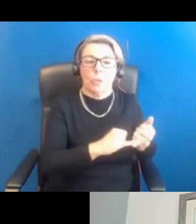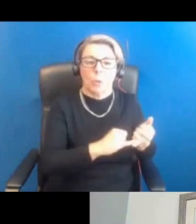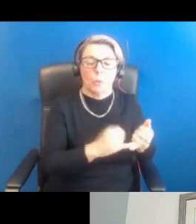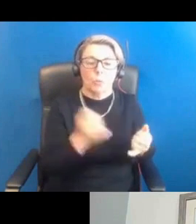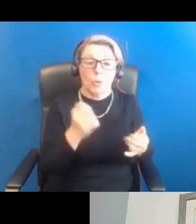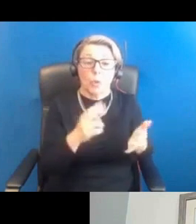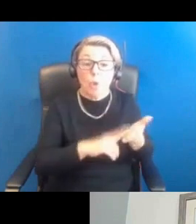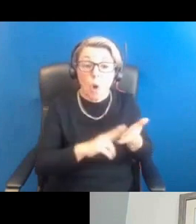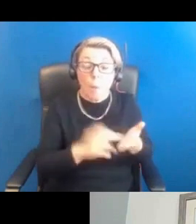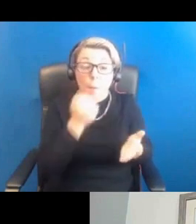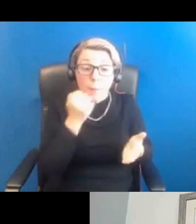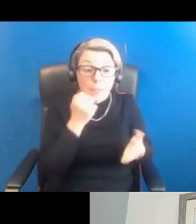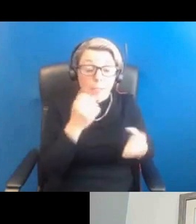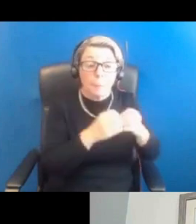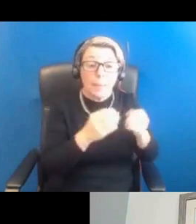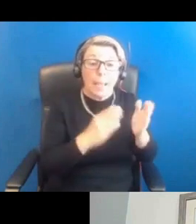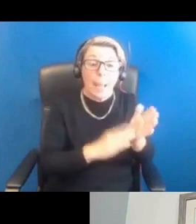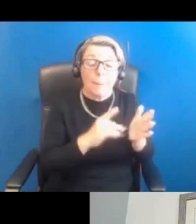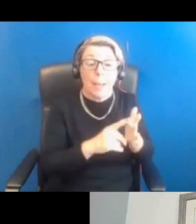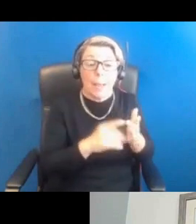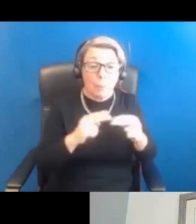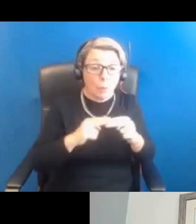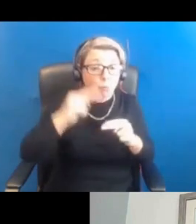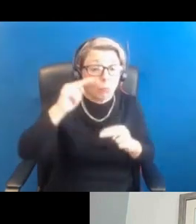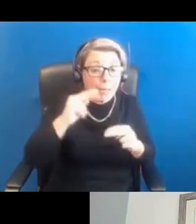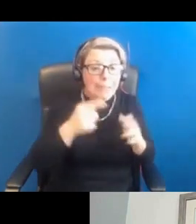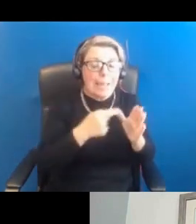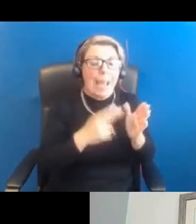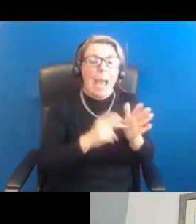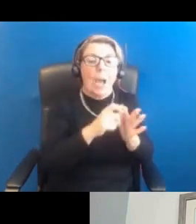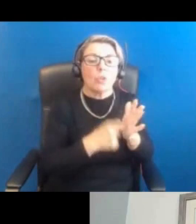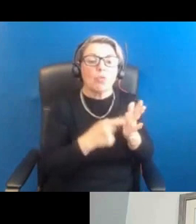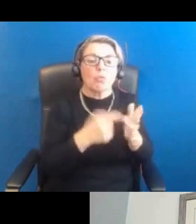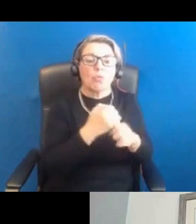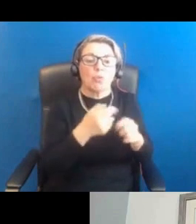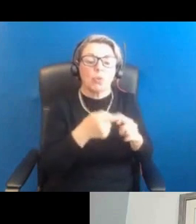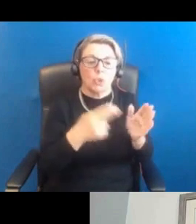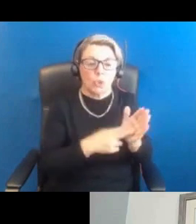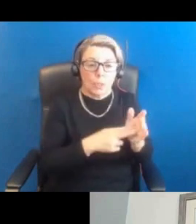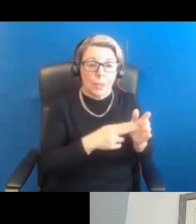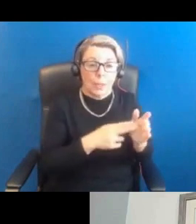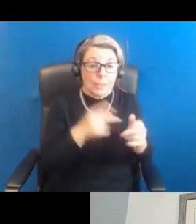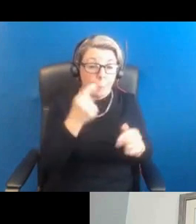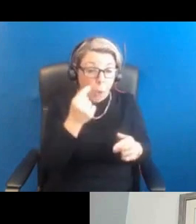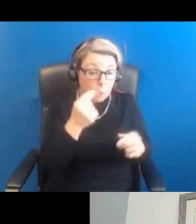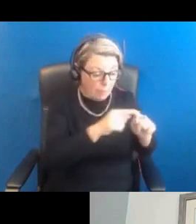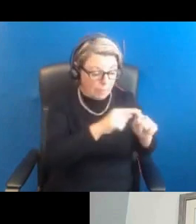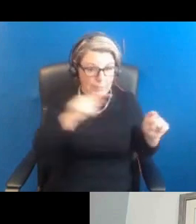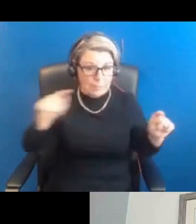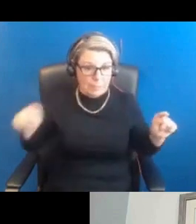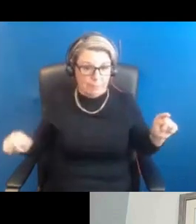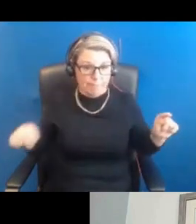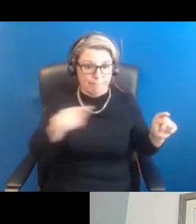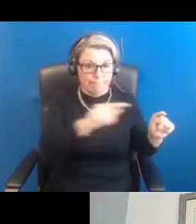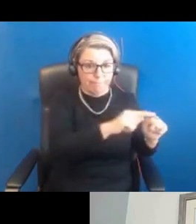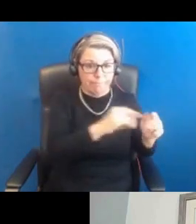BMI normal, but raised androgens. Is it possible that there's a spectrum here? Because some people are saying it